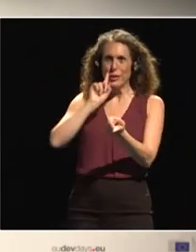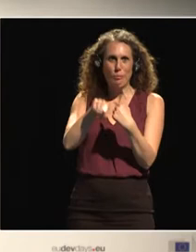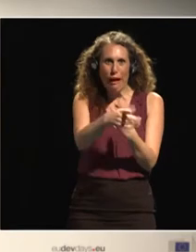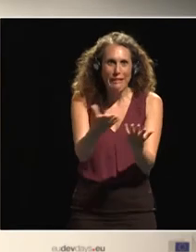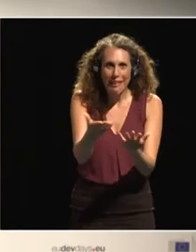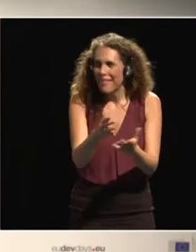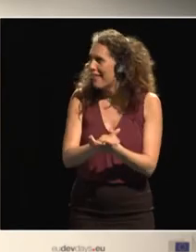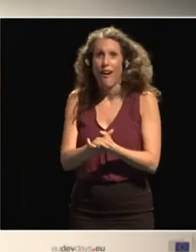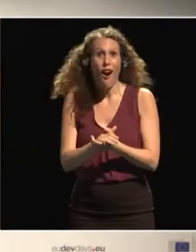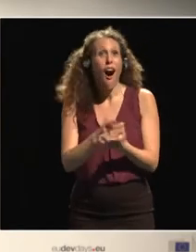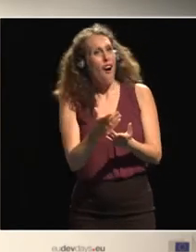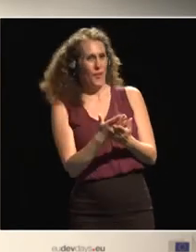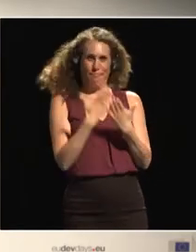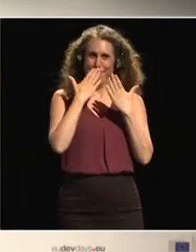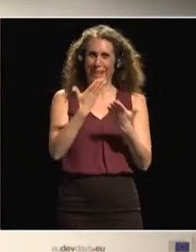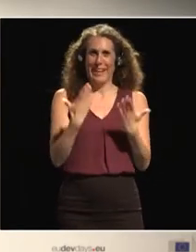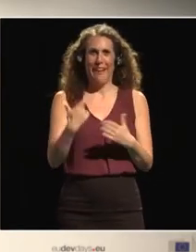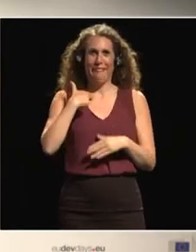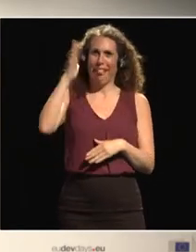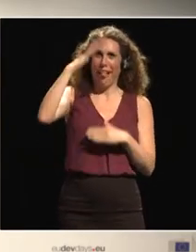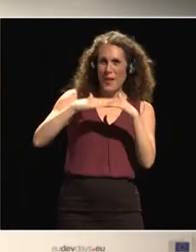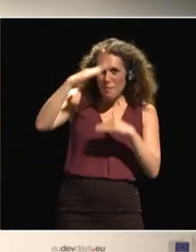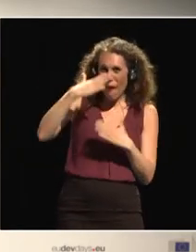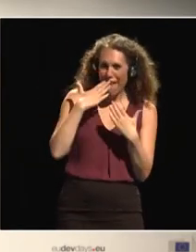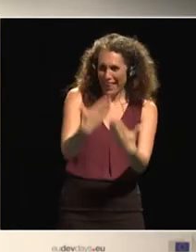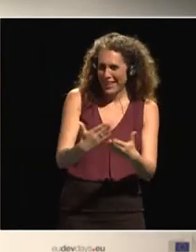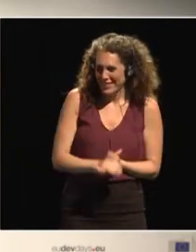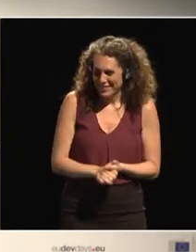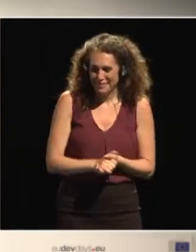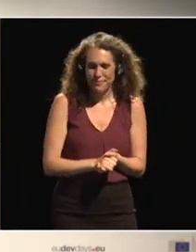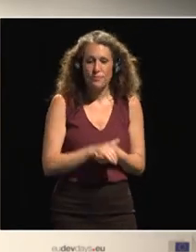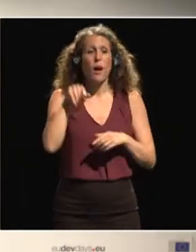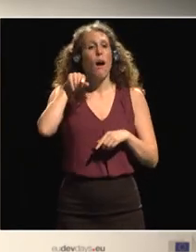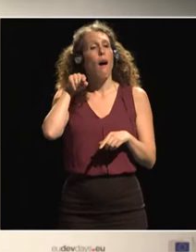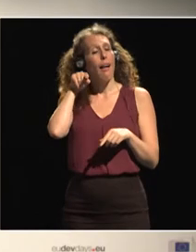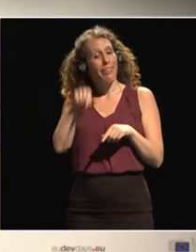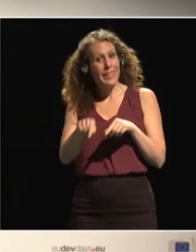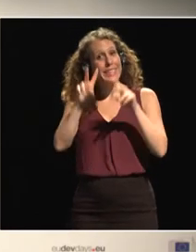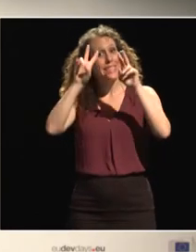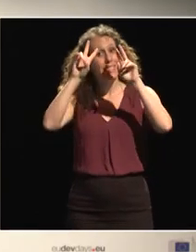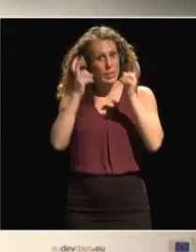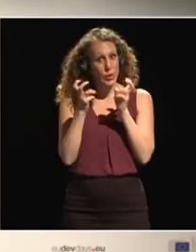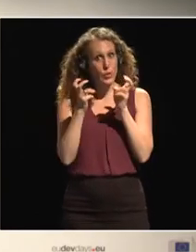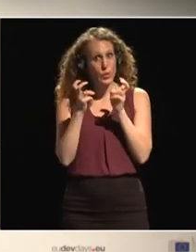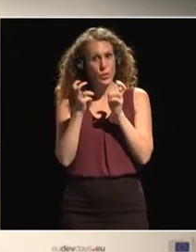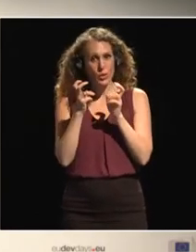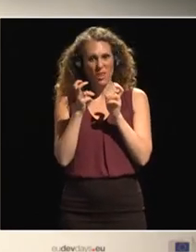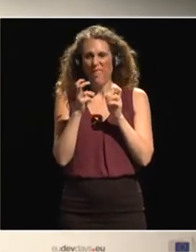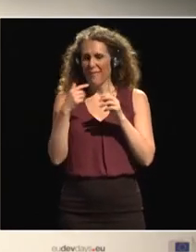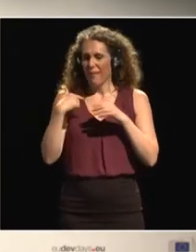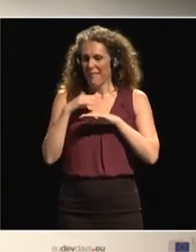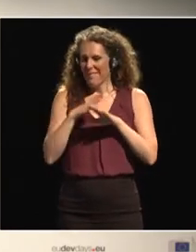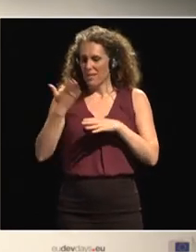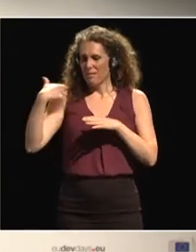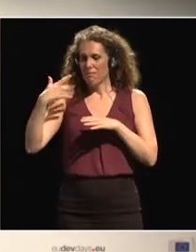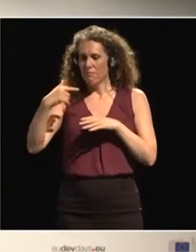giving me more opportunity. very much. Yes, is one issues. We are already started with